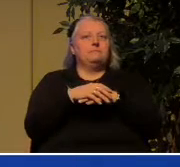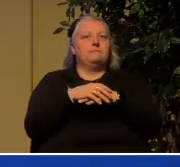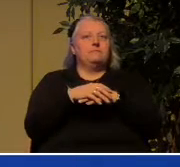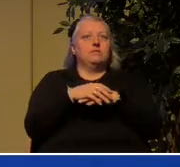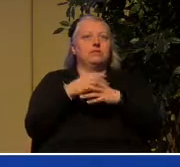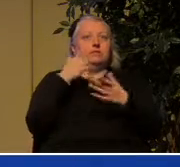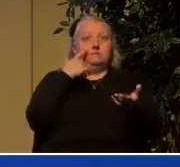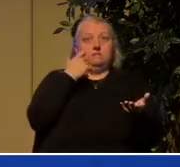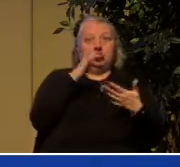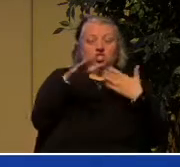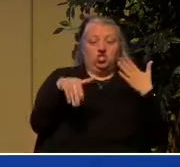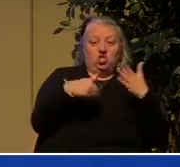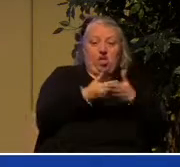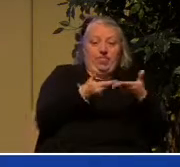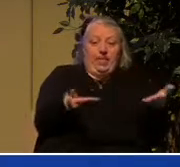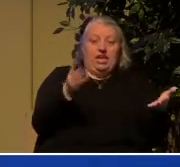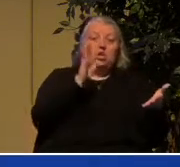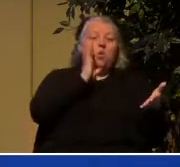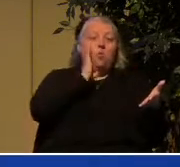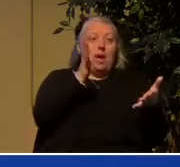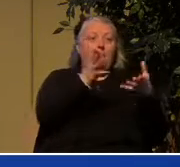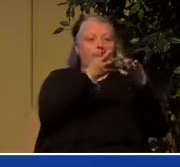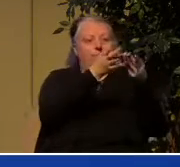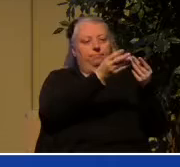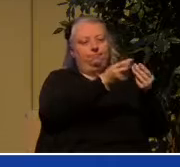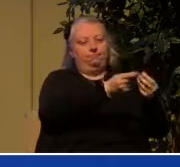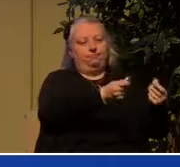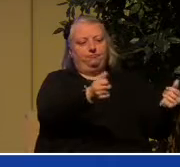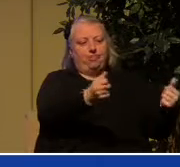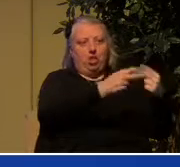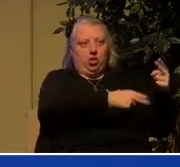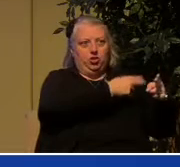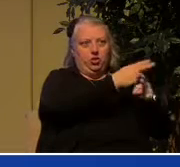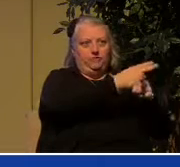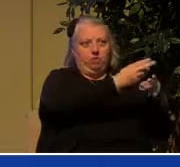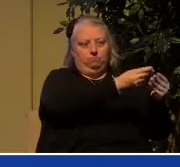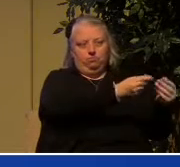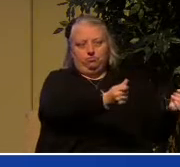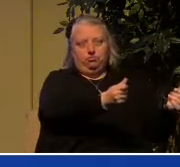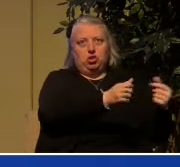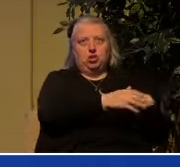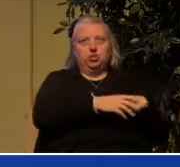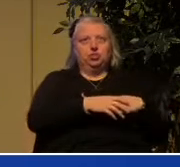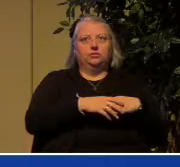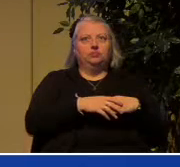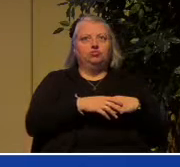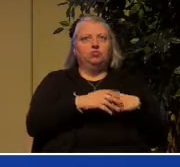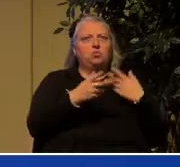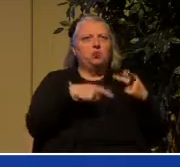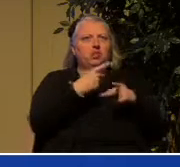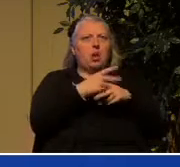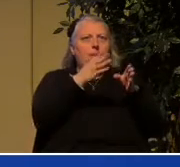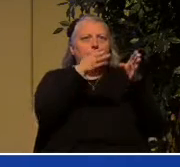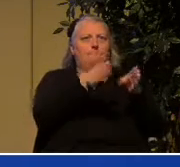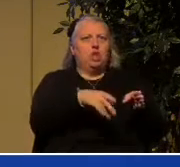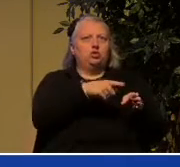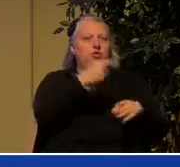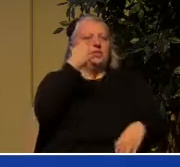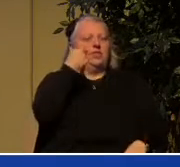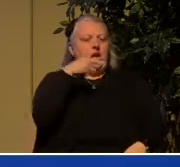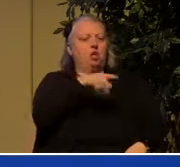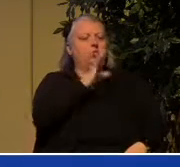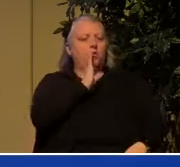is going to be dissolved what sort of persons ought you to be in lives of holiness and